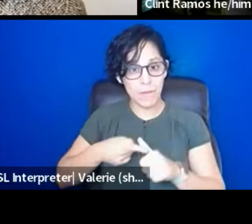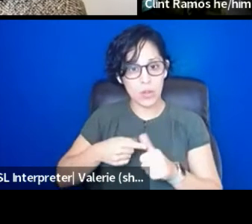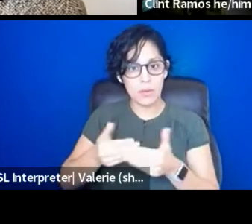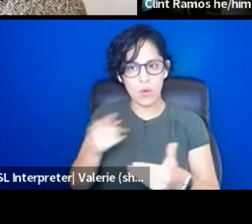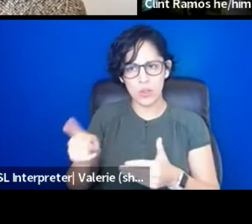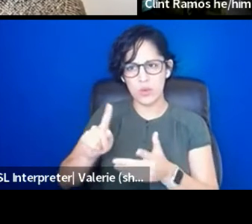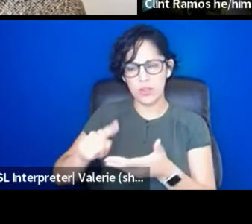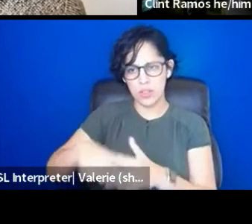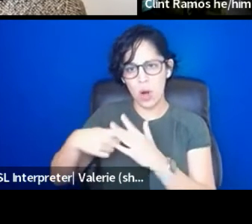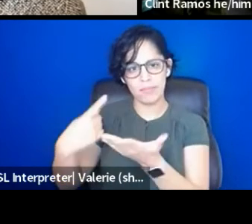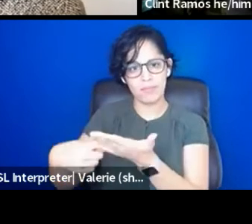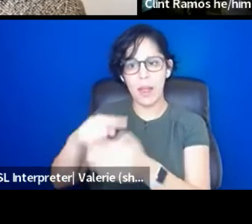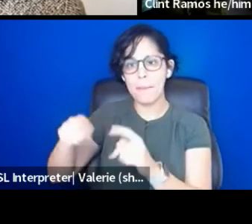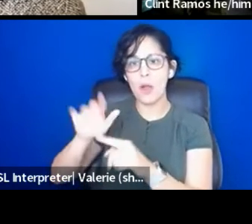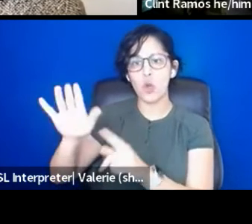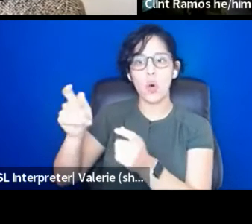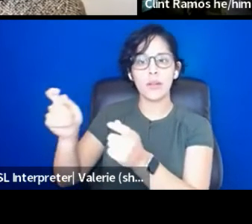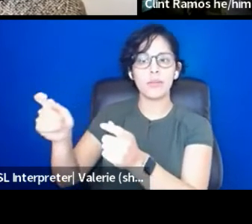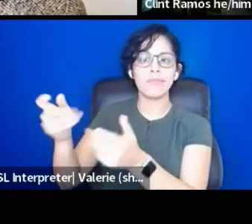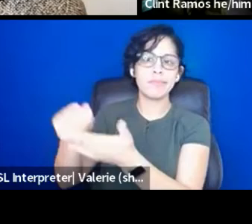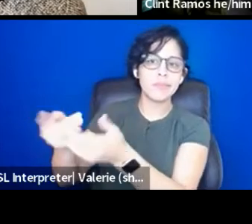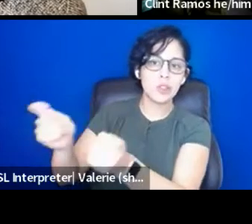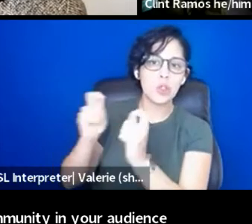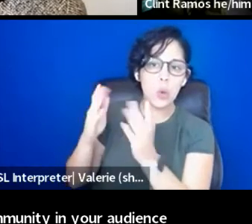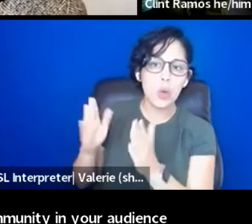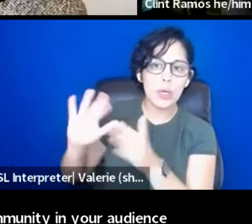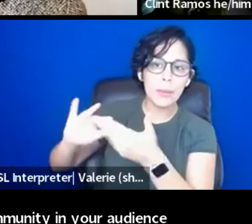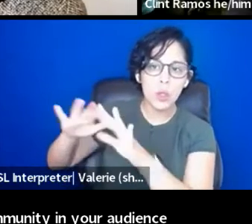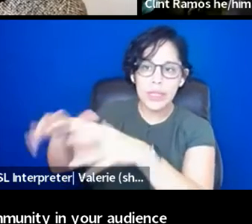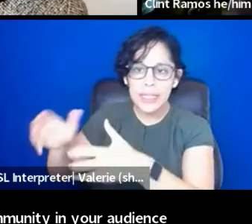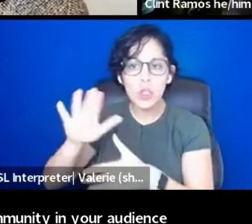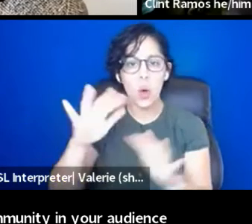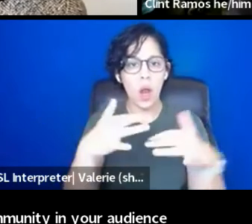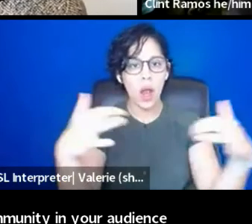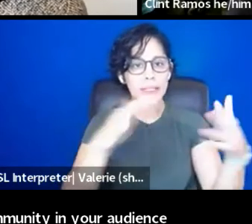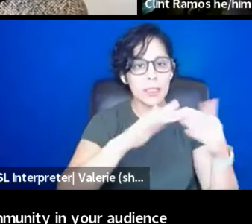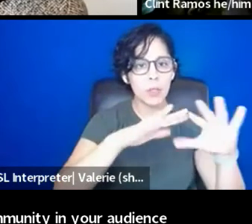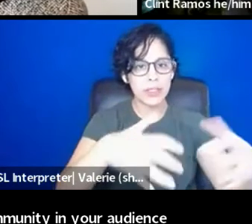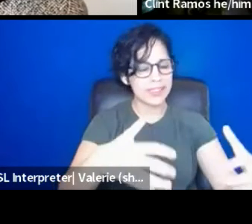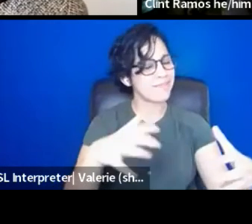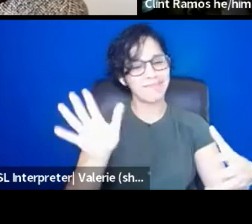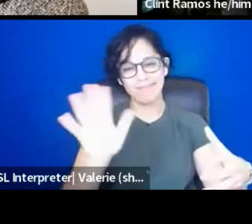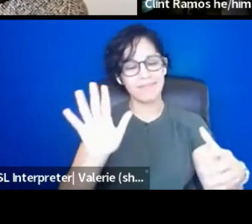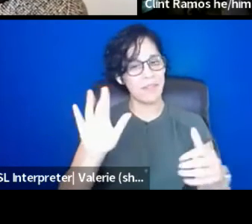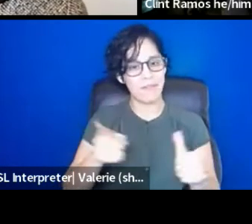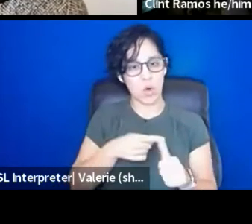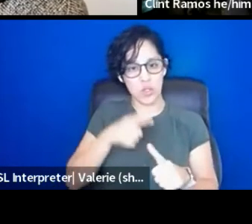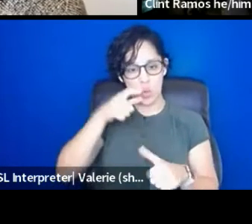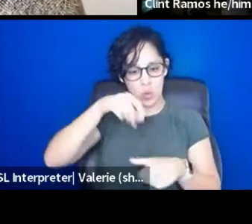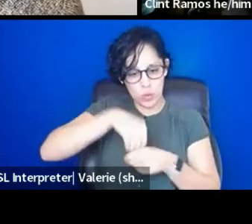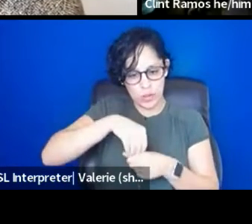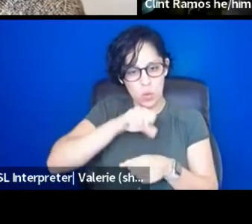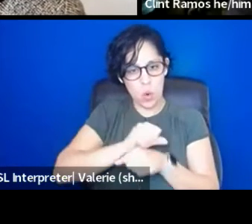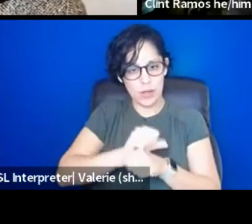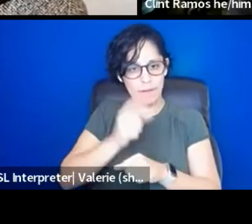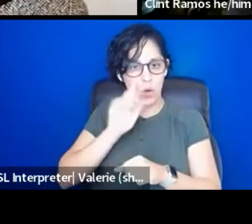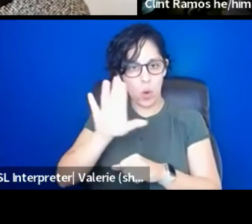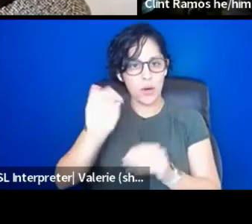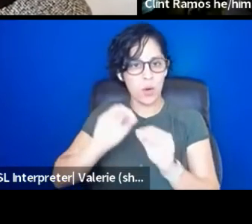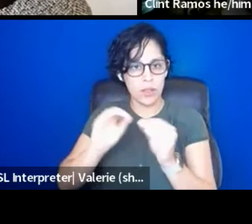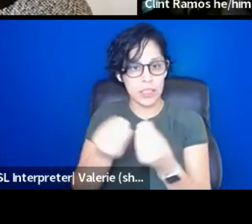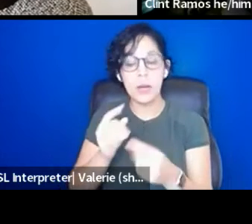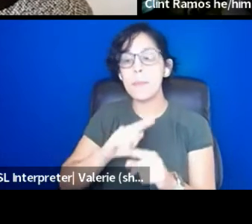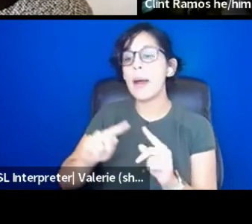community and your audience community. Thank you for that. So in the chat, Ashley shares, I'll throw this ball to you, Patricia.